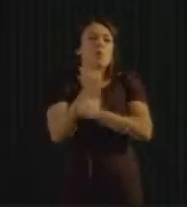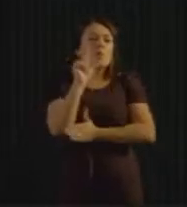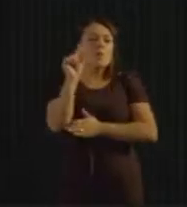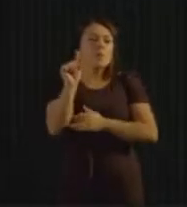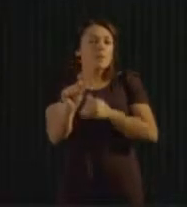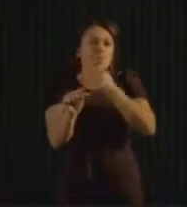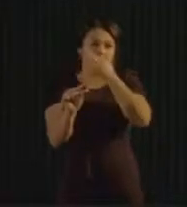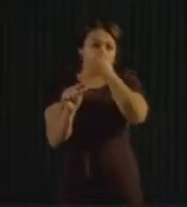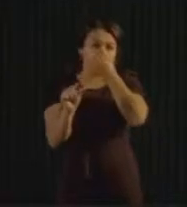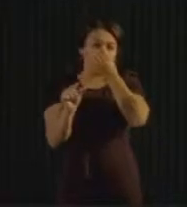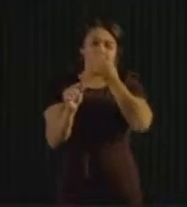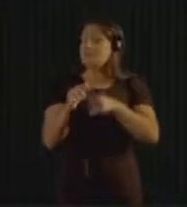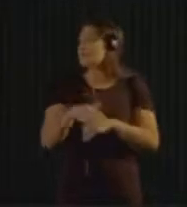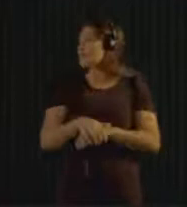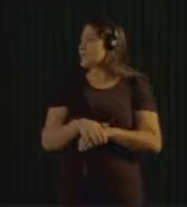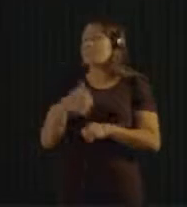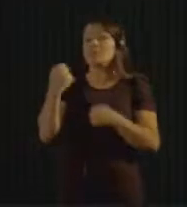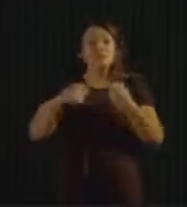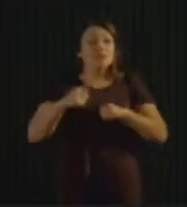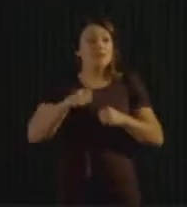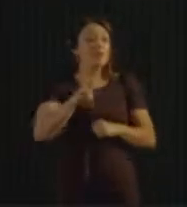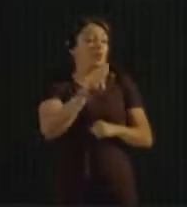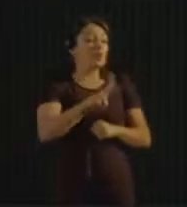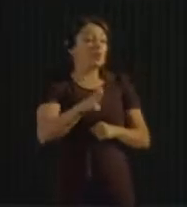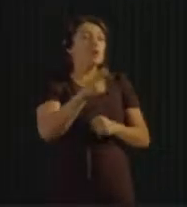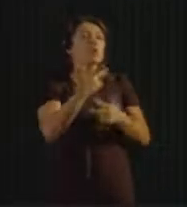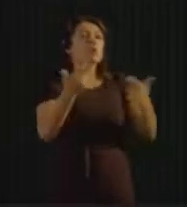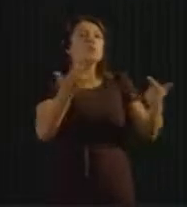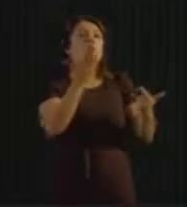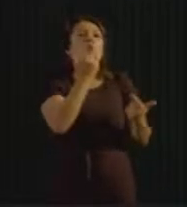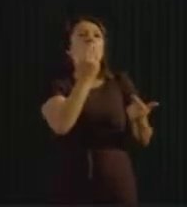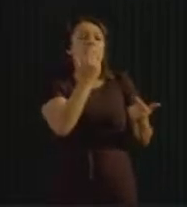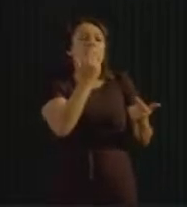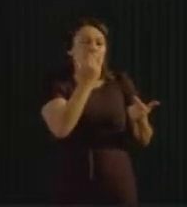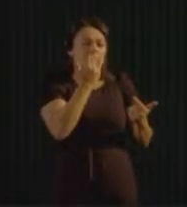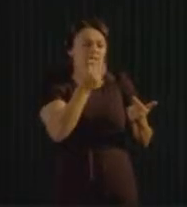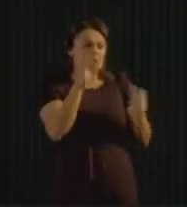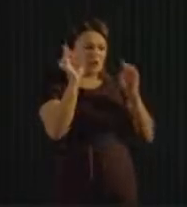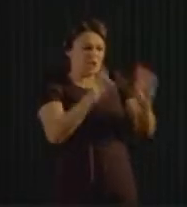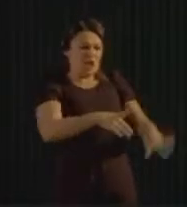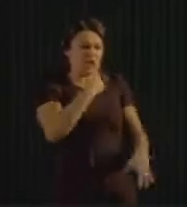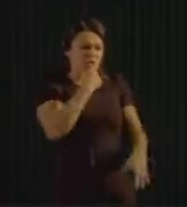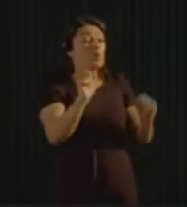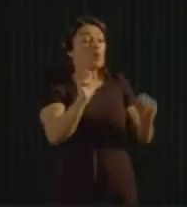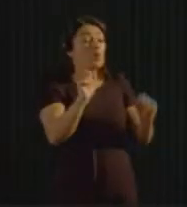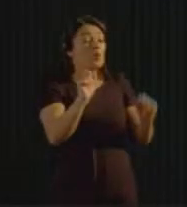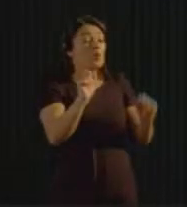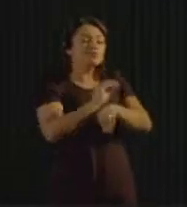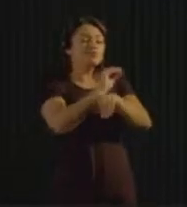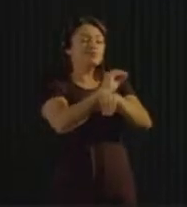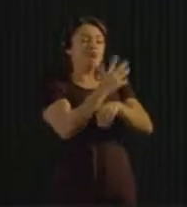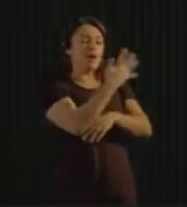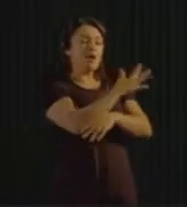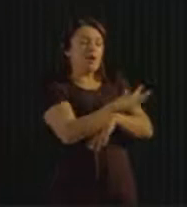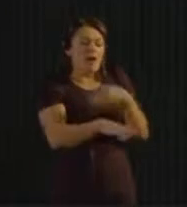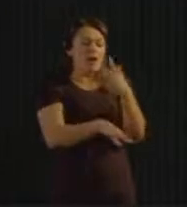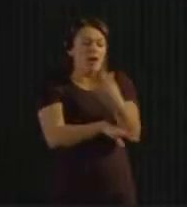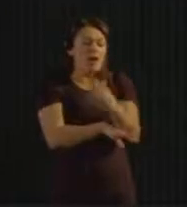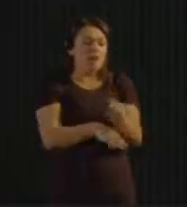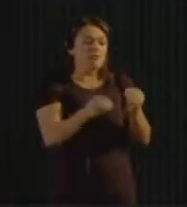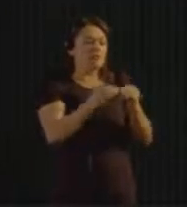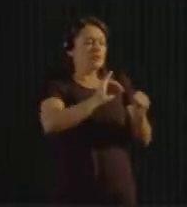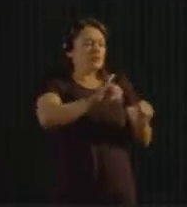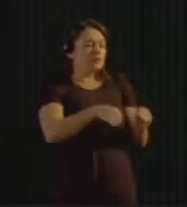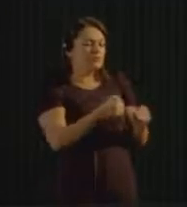Compost. Buy less. Use your voice. Support small businesses. Fight systematic injustice. The plastic. Eat more